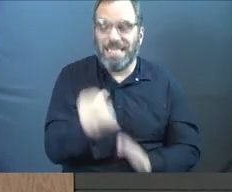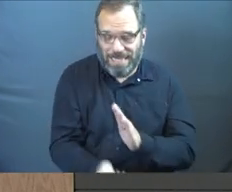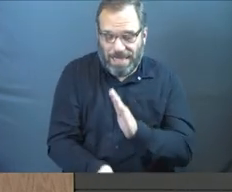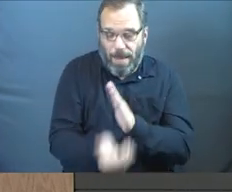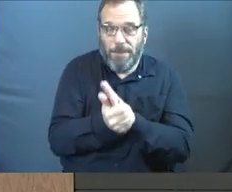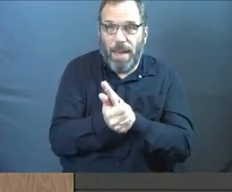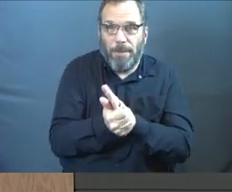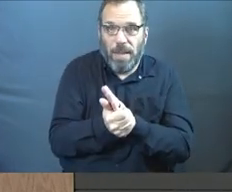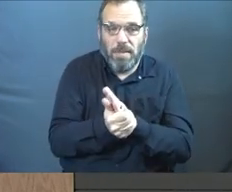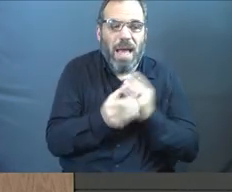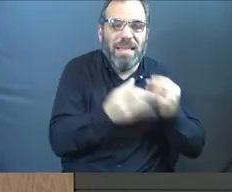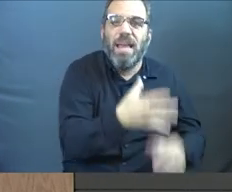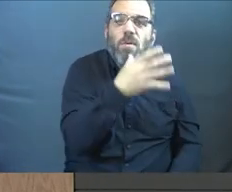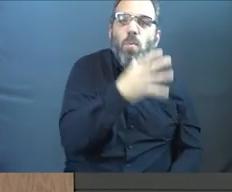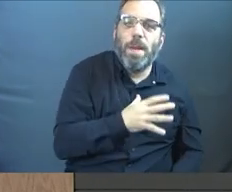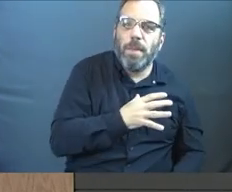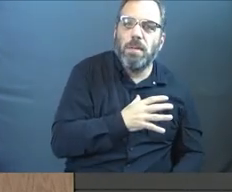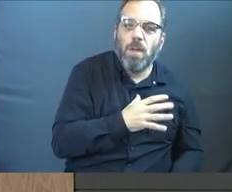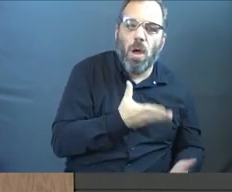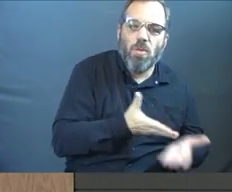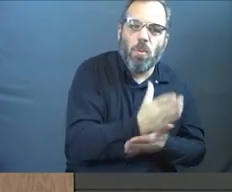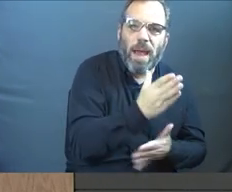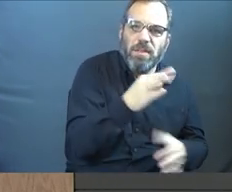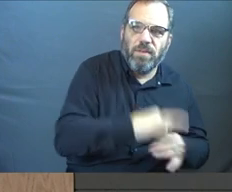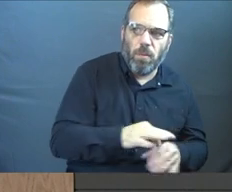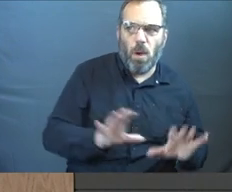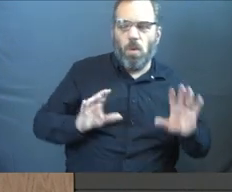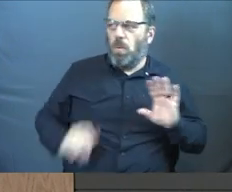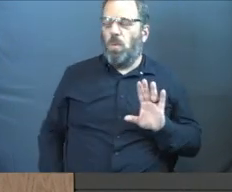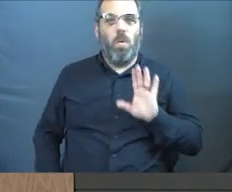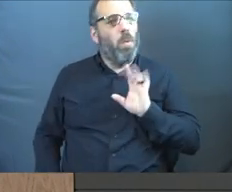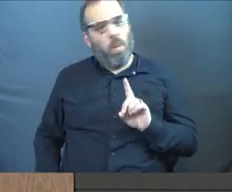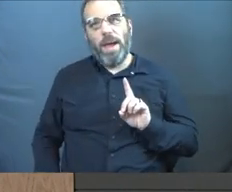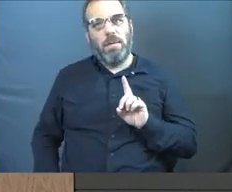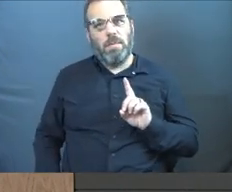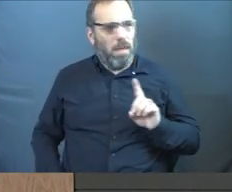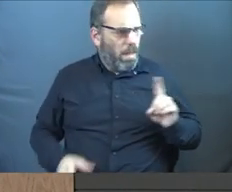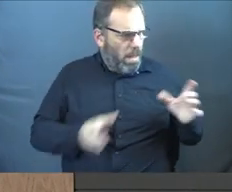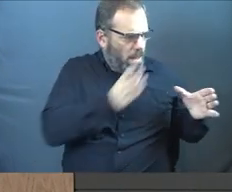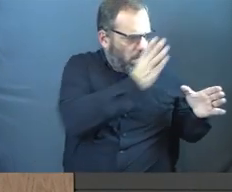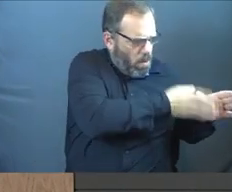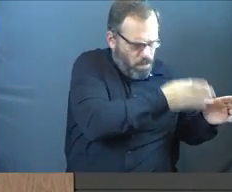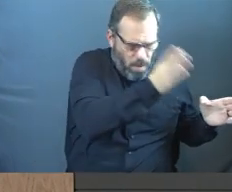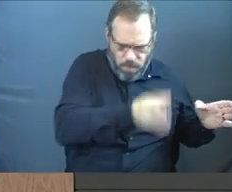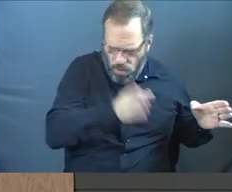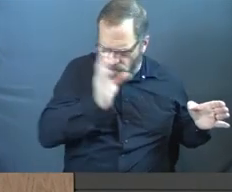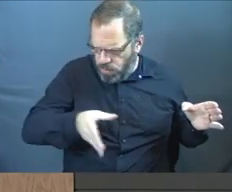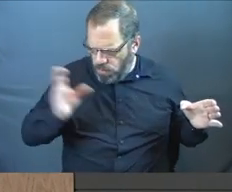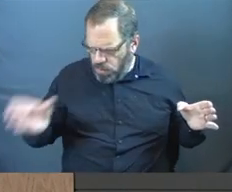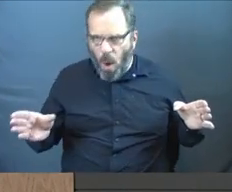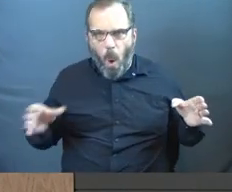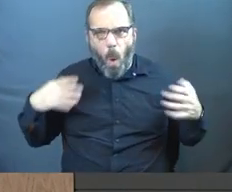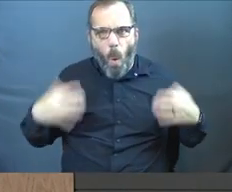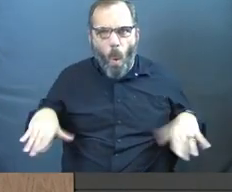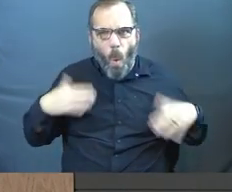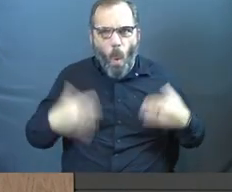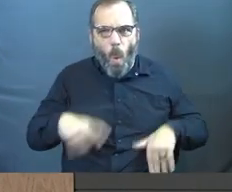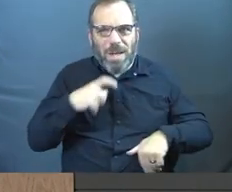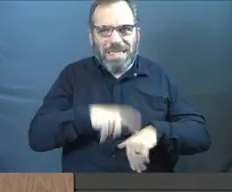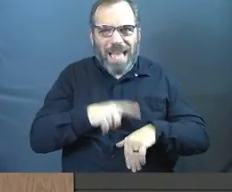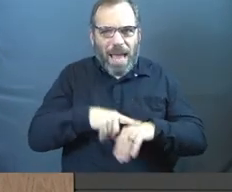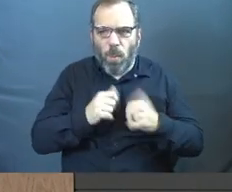finally gives women the right to vote. Wait a second. We went all that time, yes, went all that time